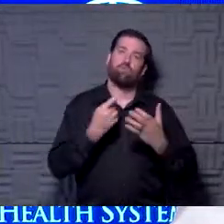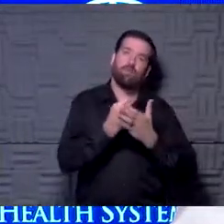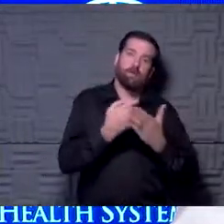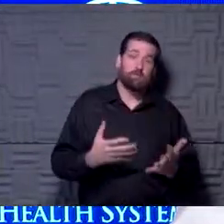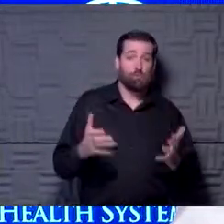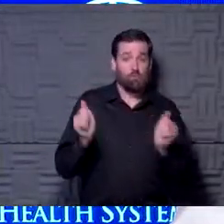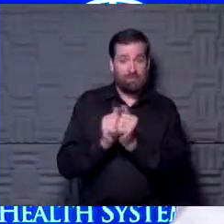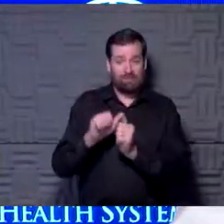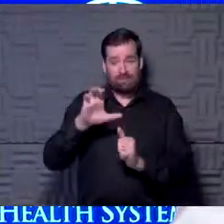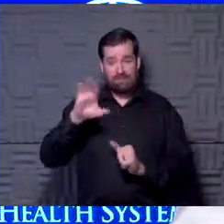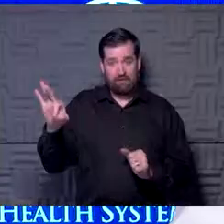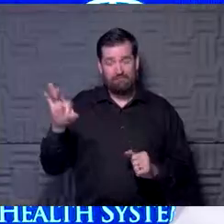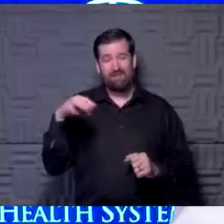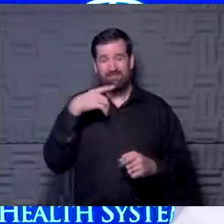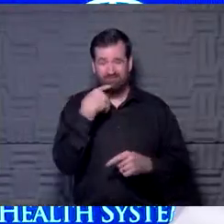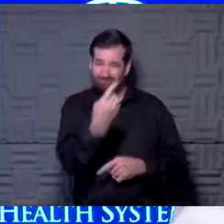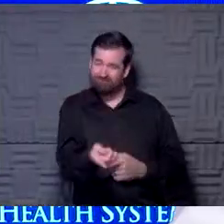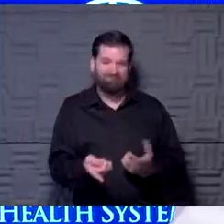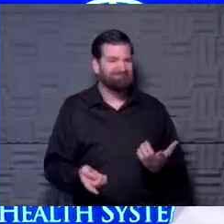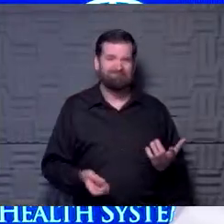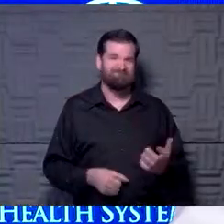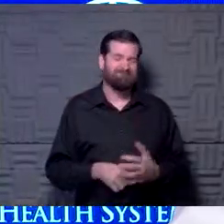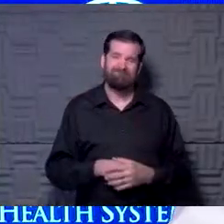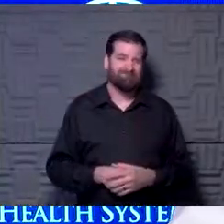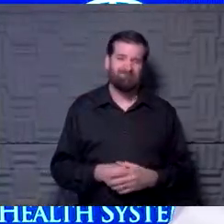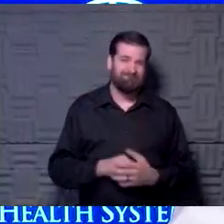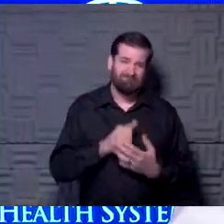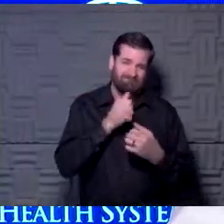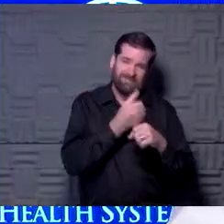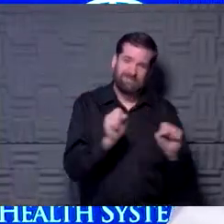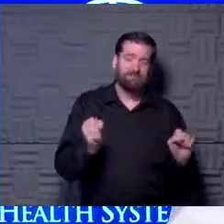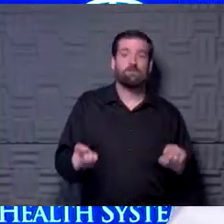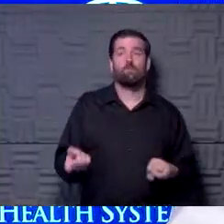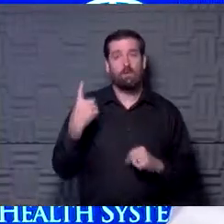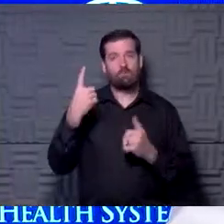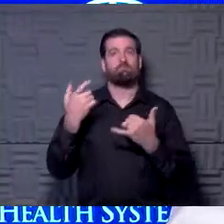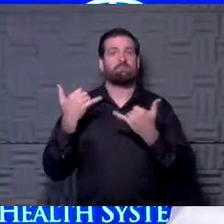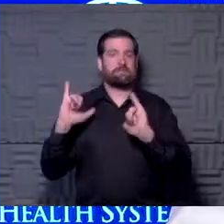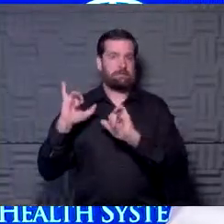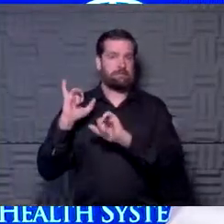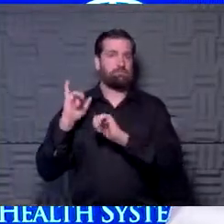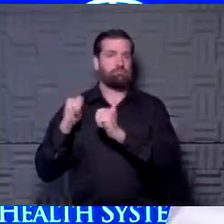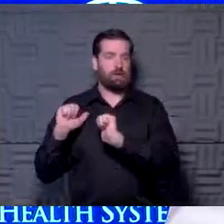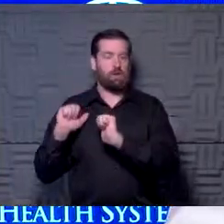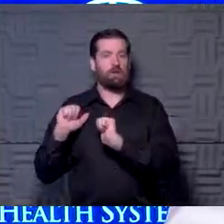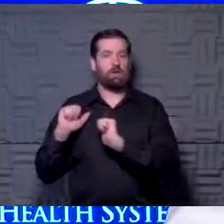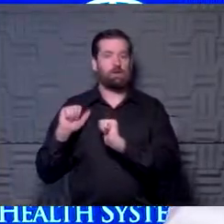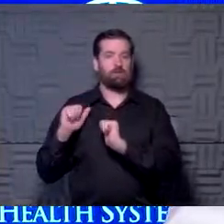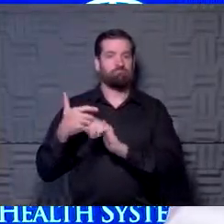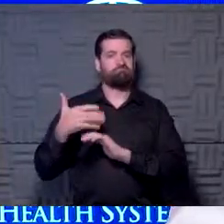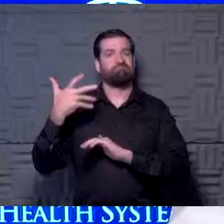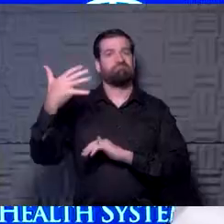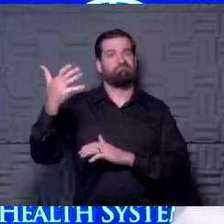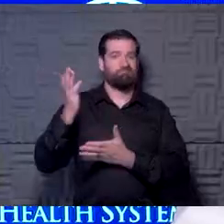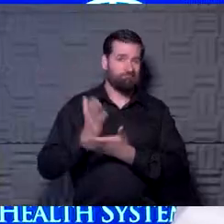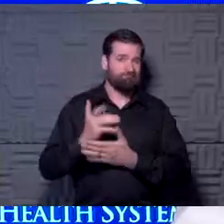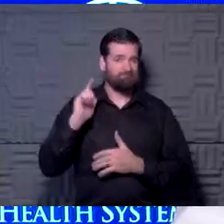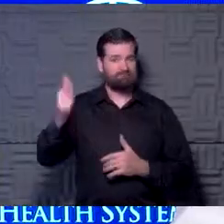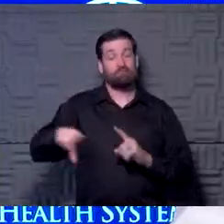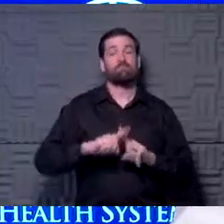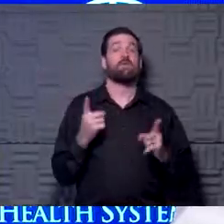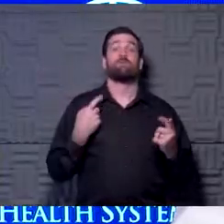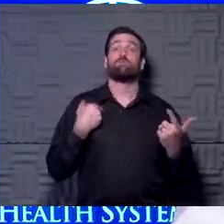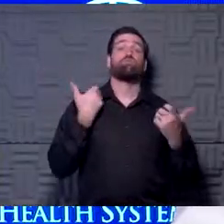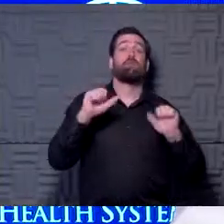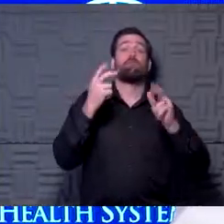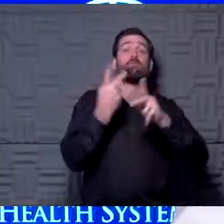CF, I could tell them, you know, I don't think it's safe. I had one, still try, had to stop later. But what you do try